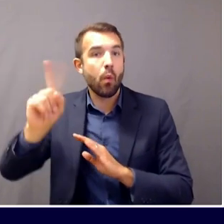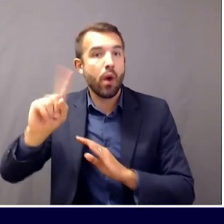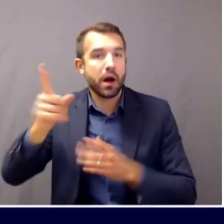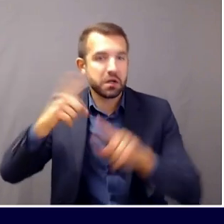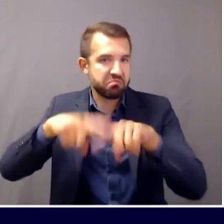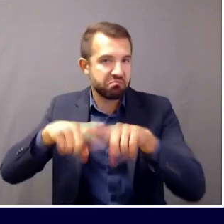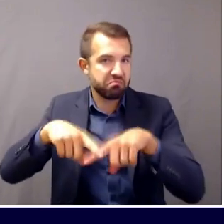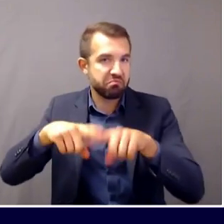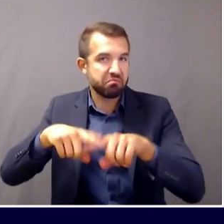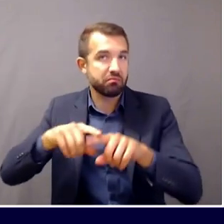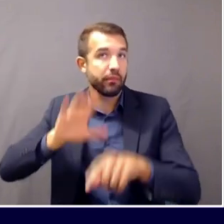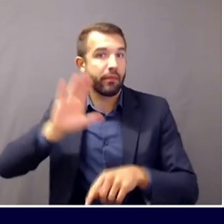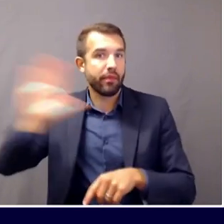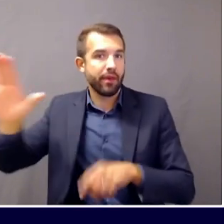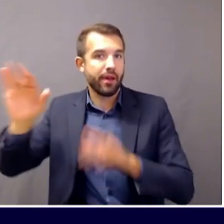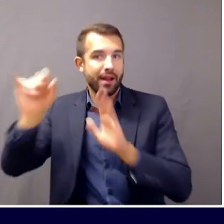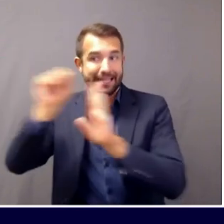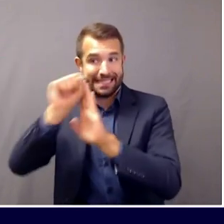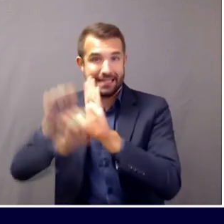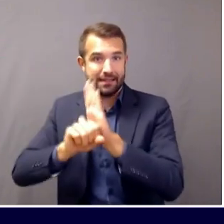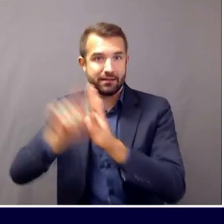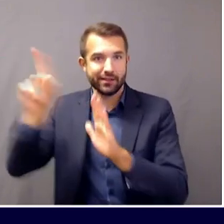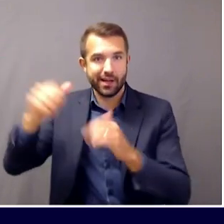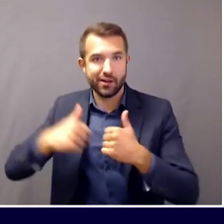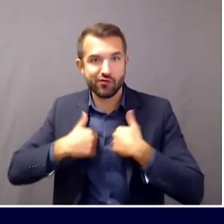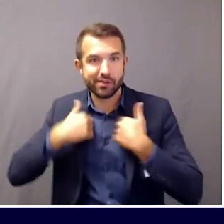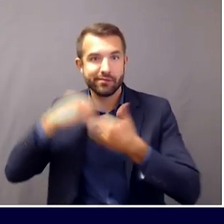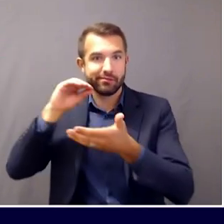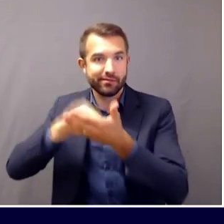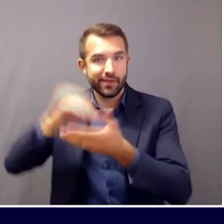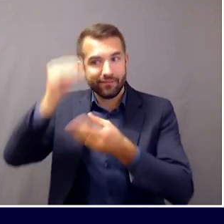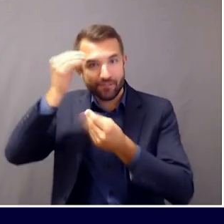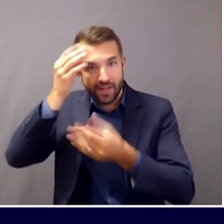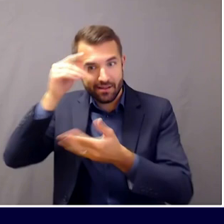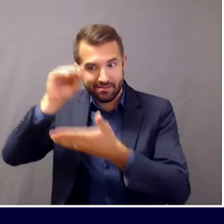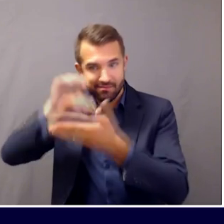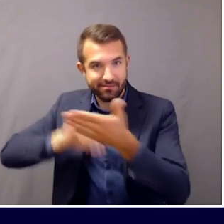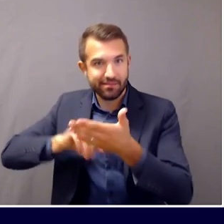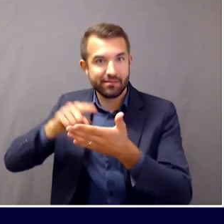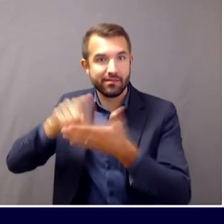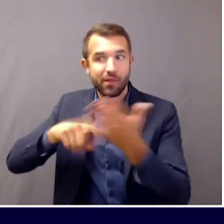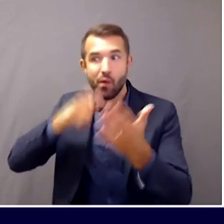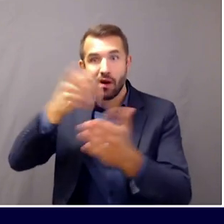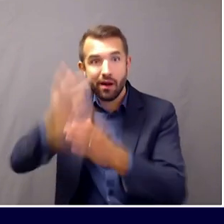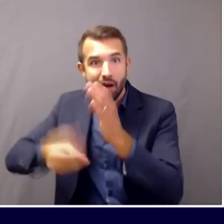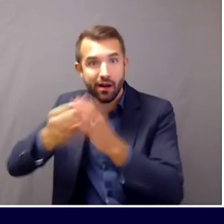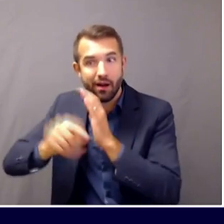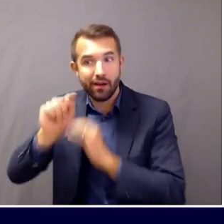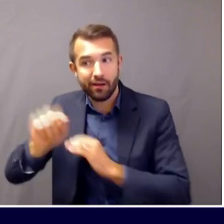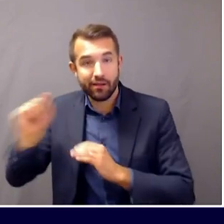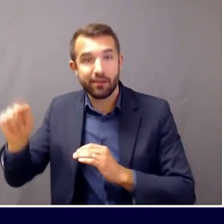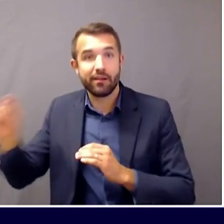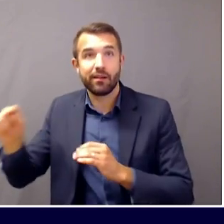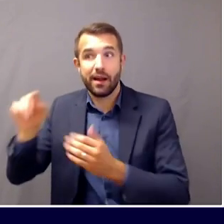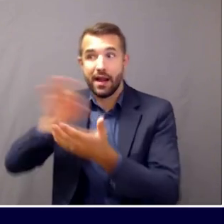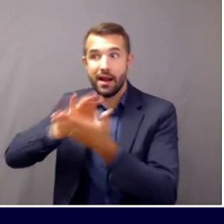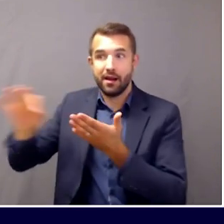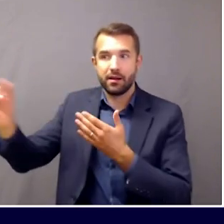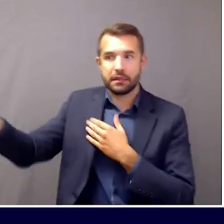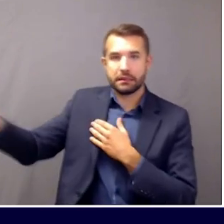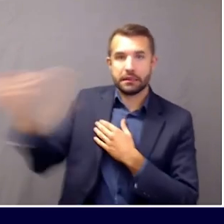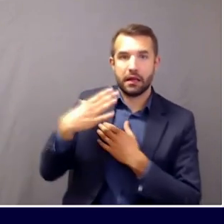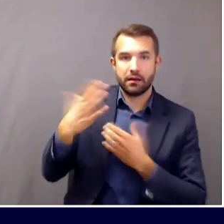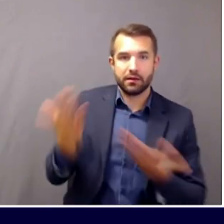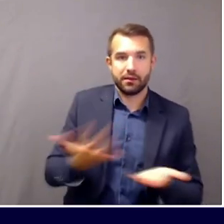records department informing the Maine CDC vital records department that an individual who is a Maine